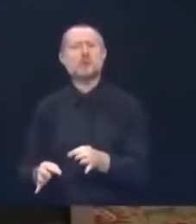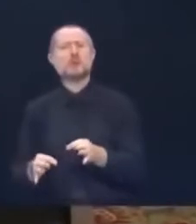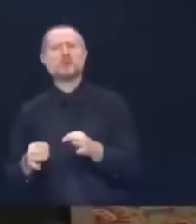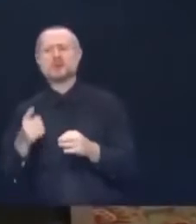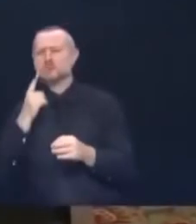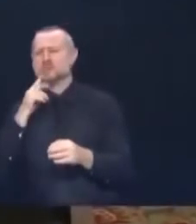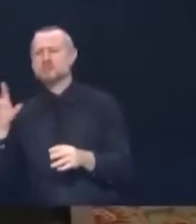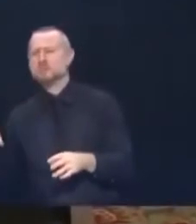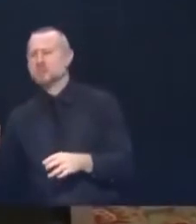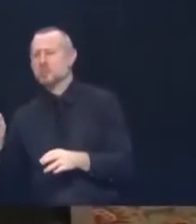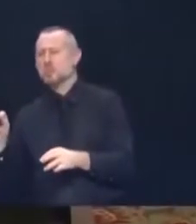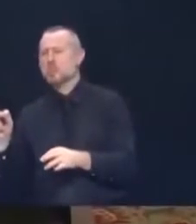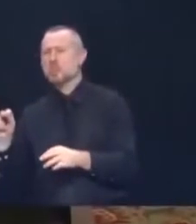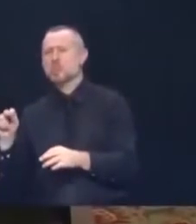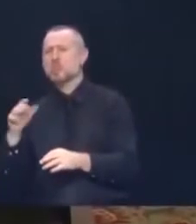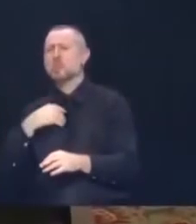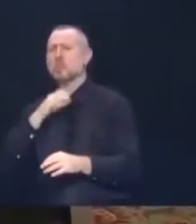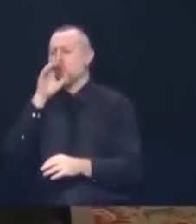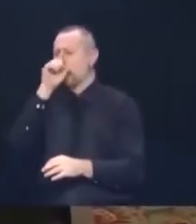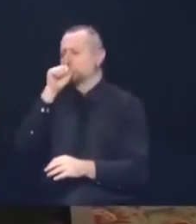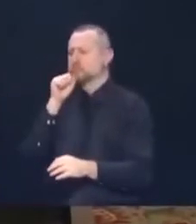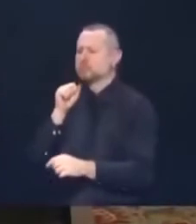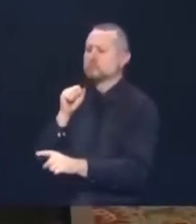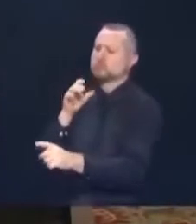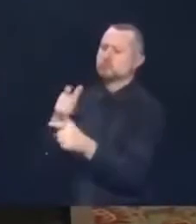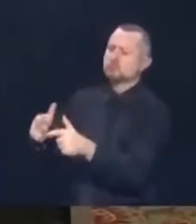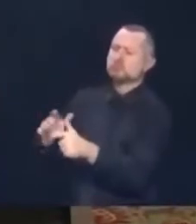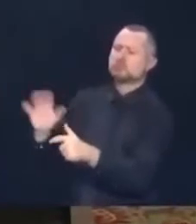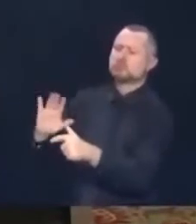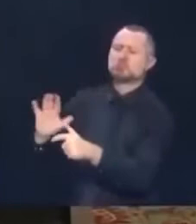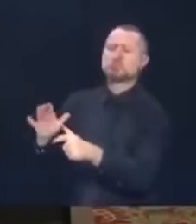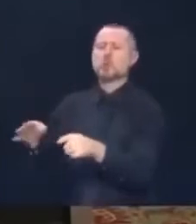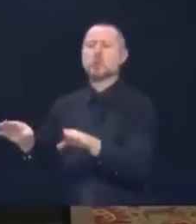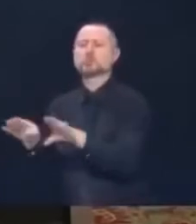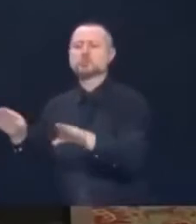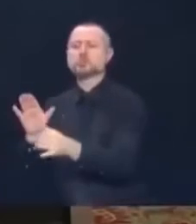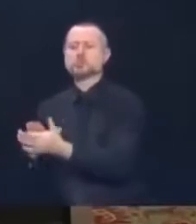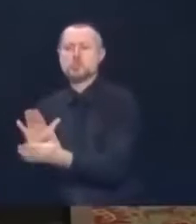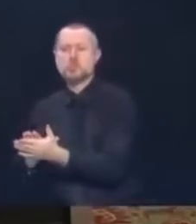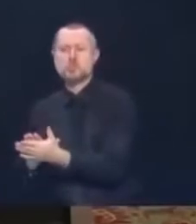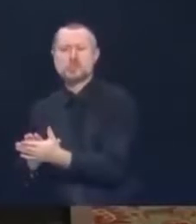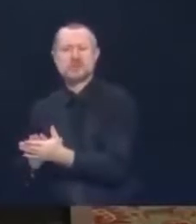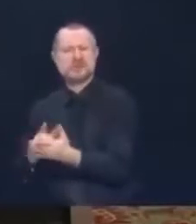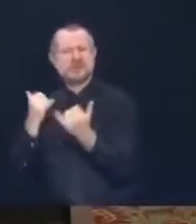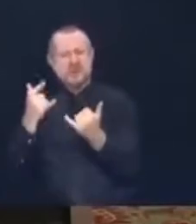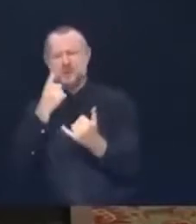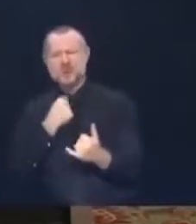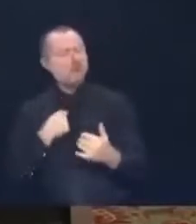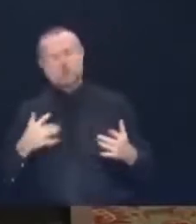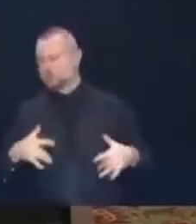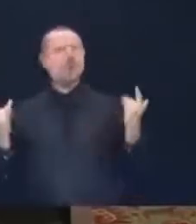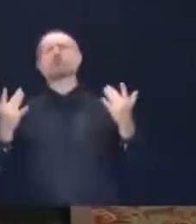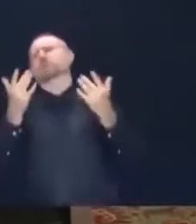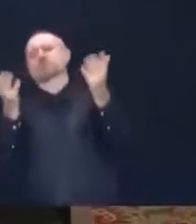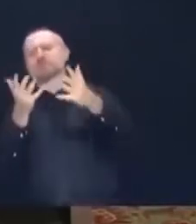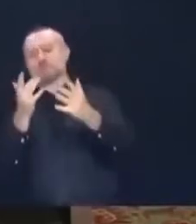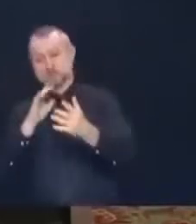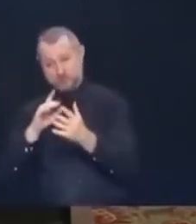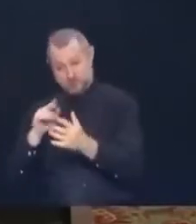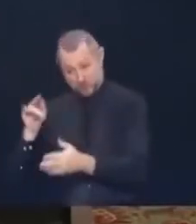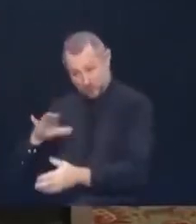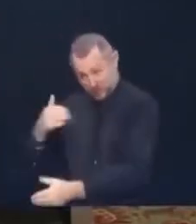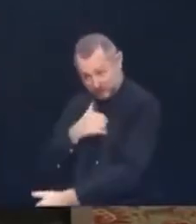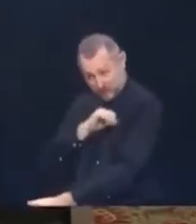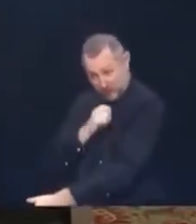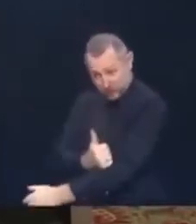might have to impose an orange zone and I might have to close the schools, which an orange zone does. So what's going on? Does the city still have the ability to close its schools?